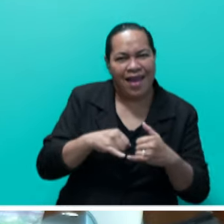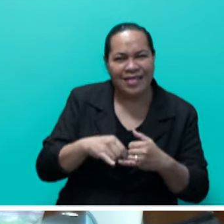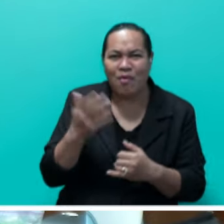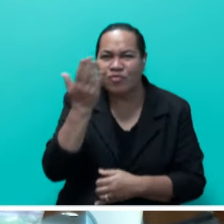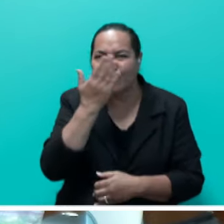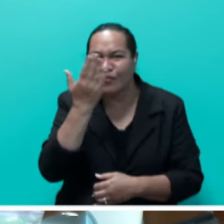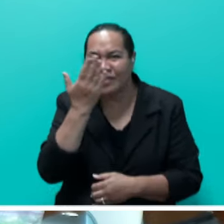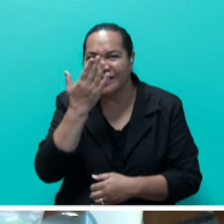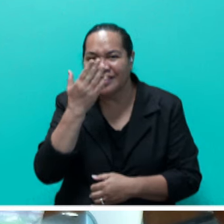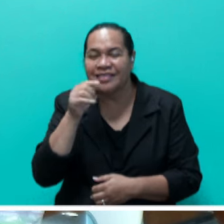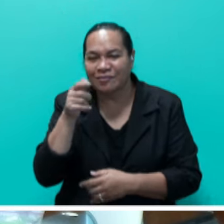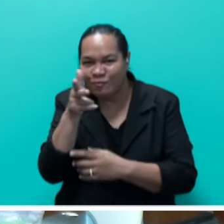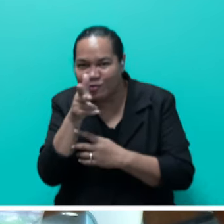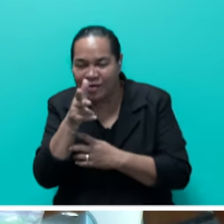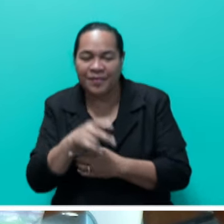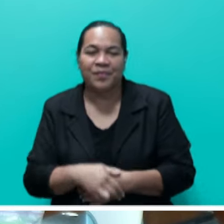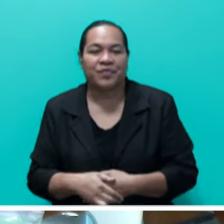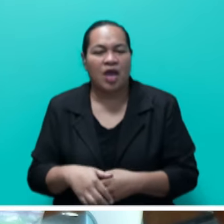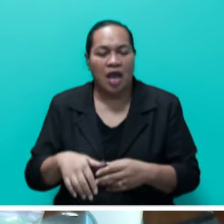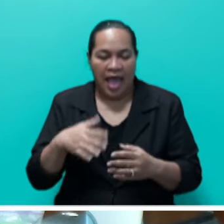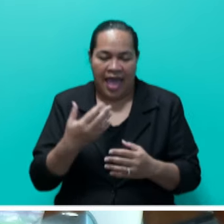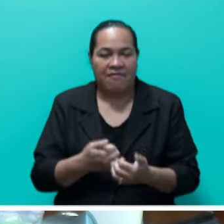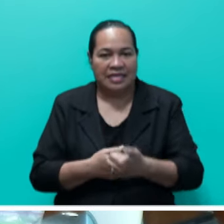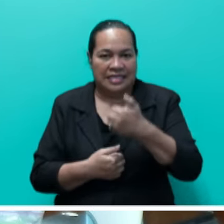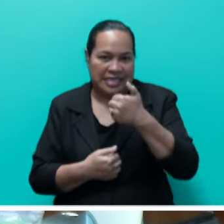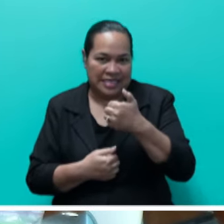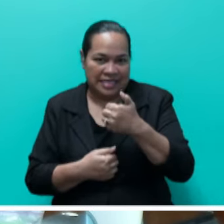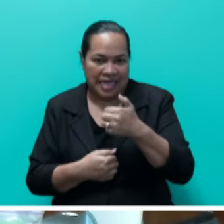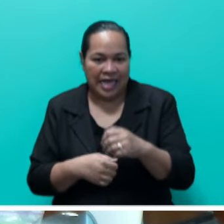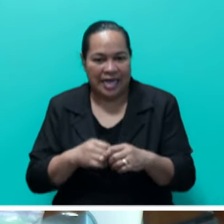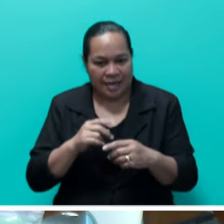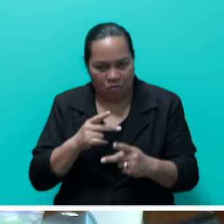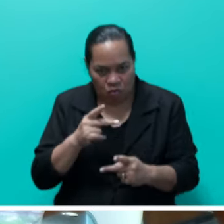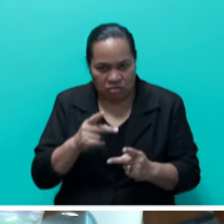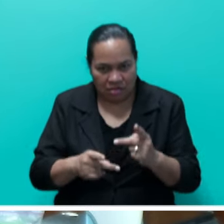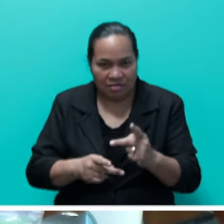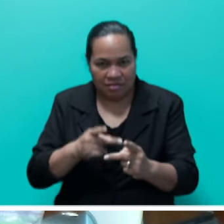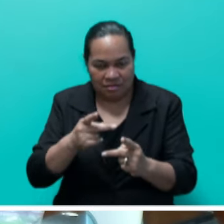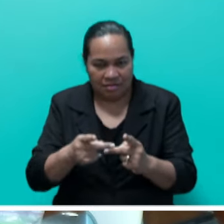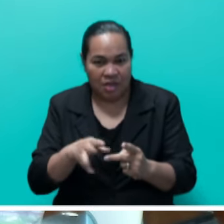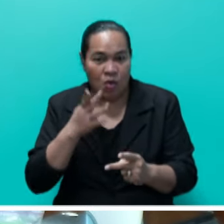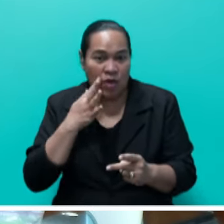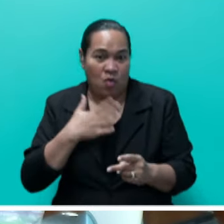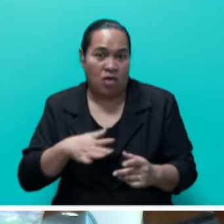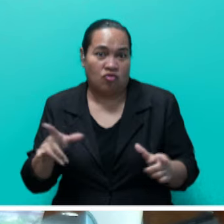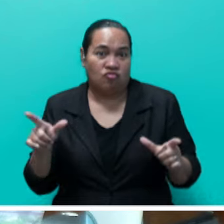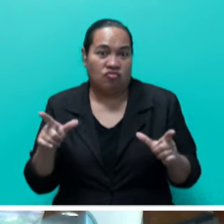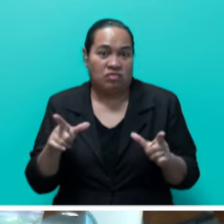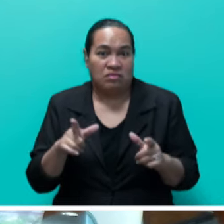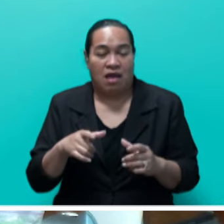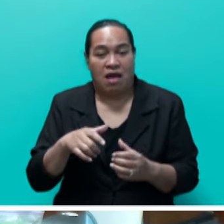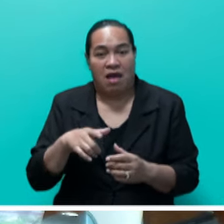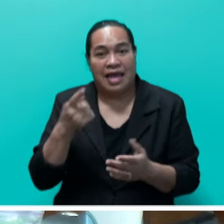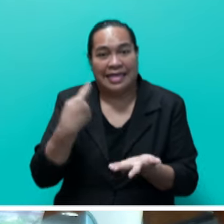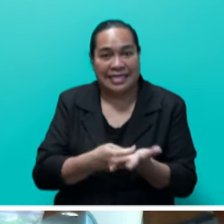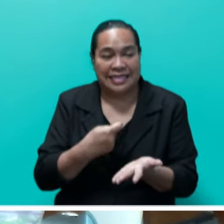Now, there are six main steps in the process of applying for a forced release or license with a meager